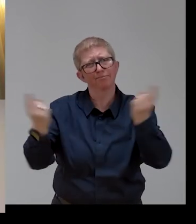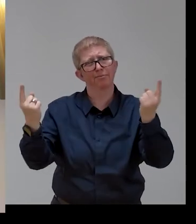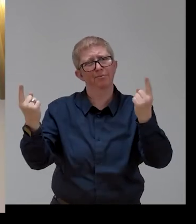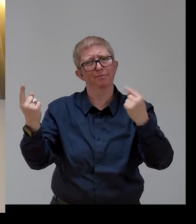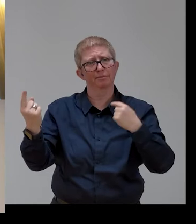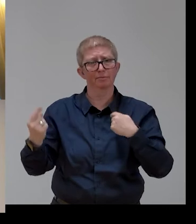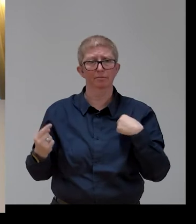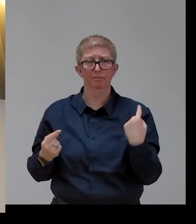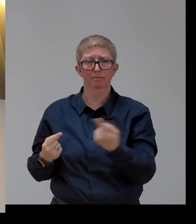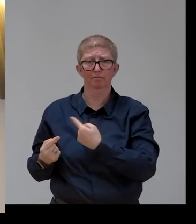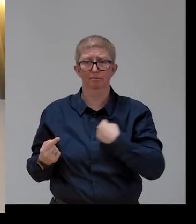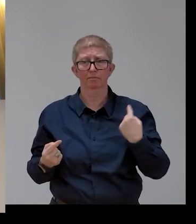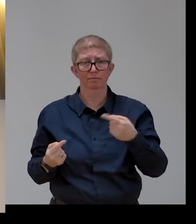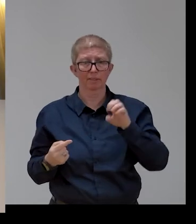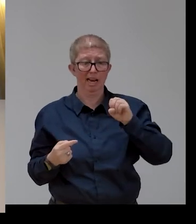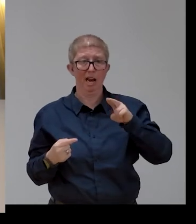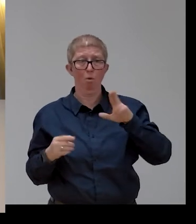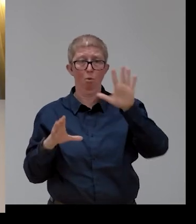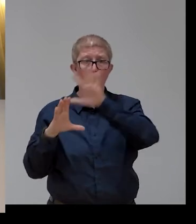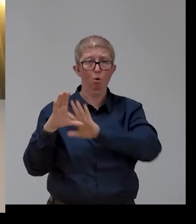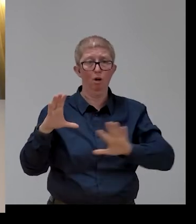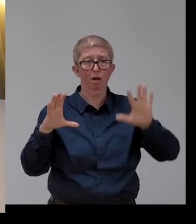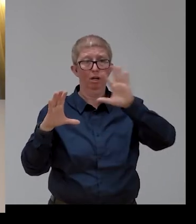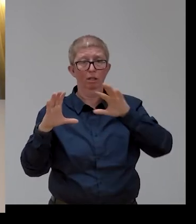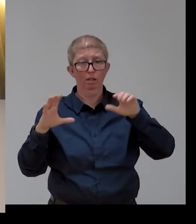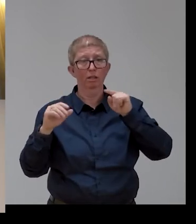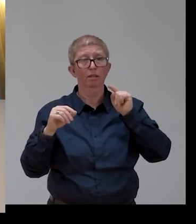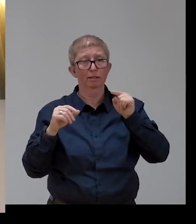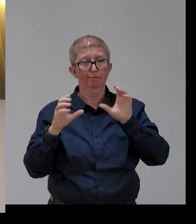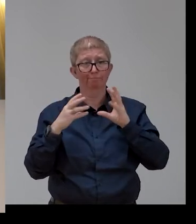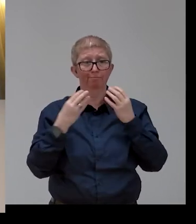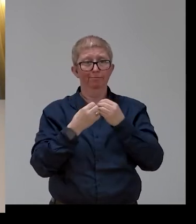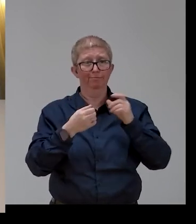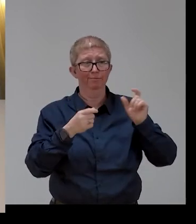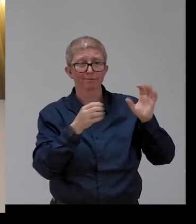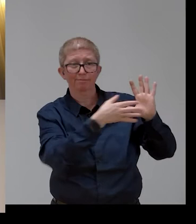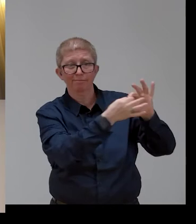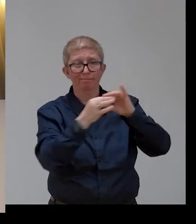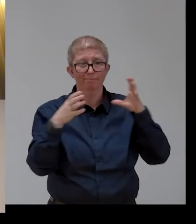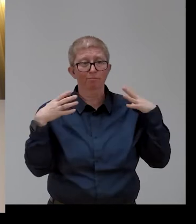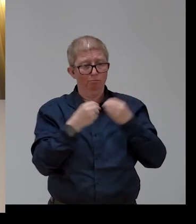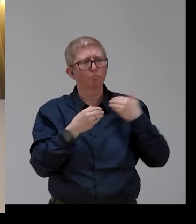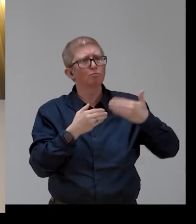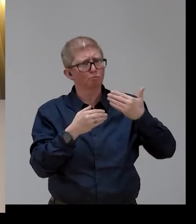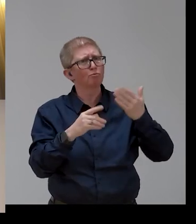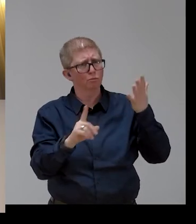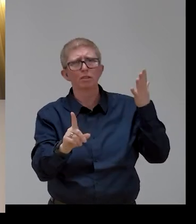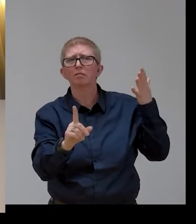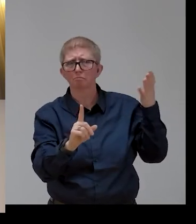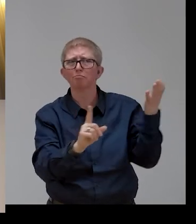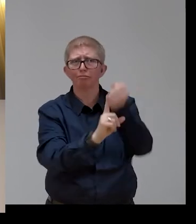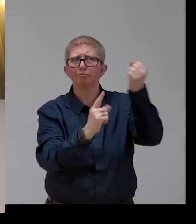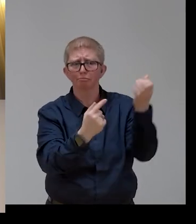stakeholders, have achieved a lot regarding these struggles in the last decades.